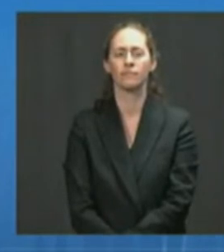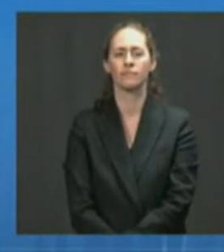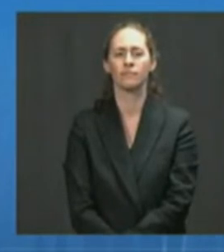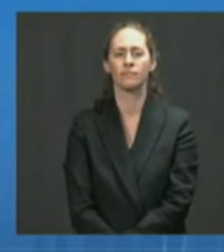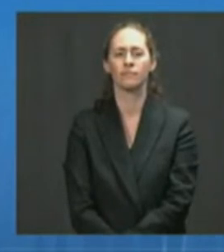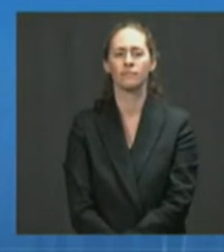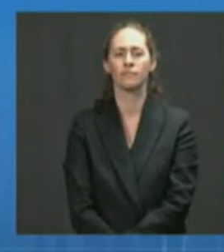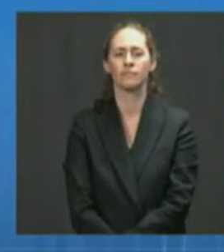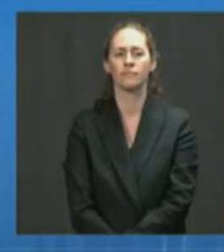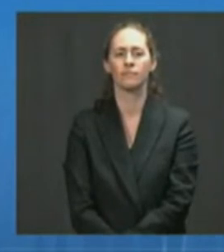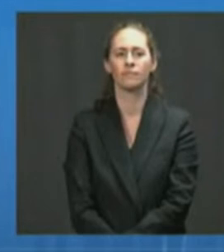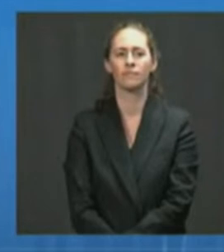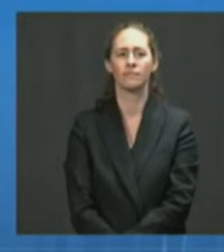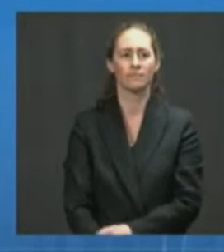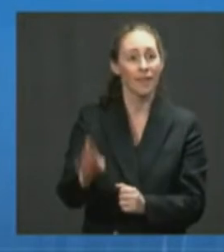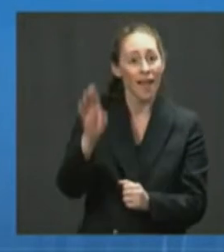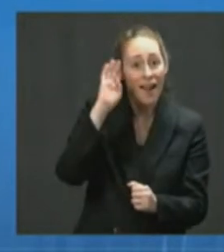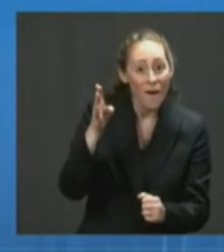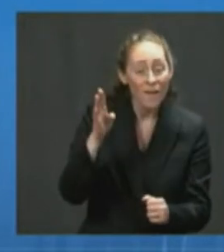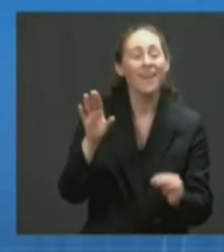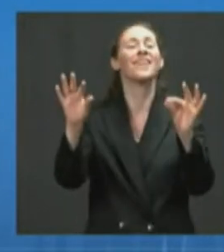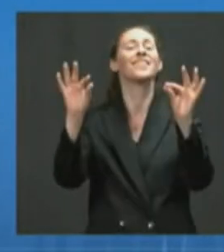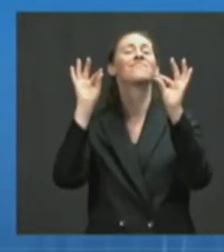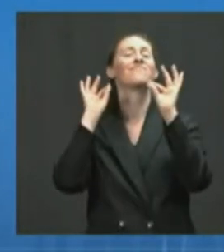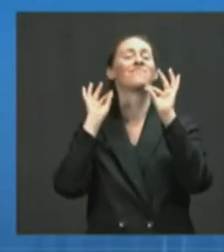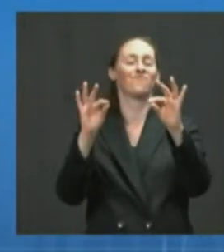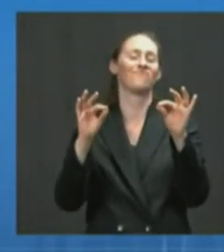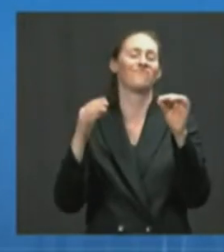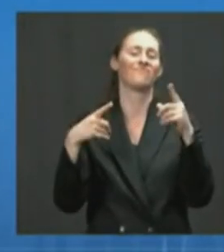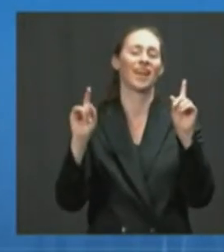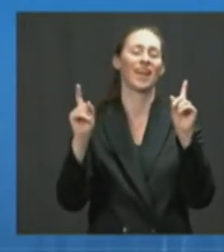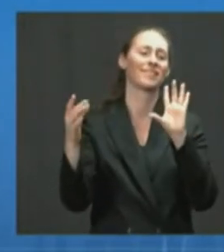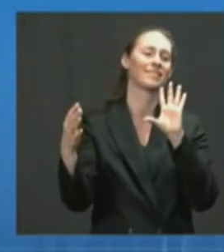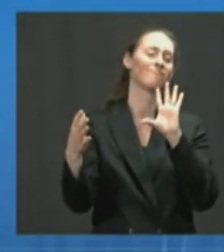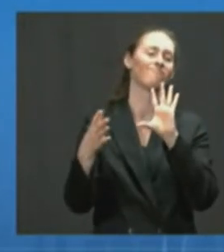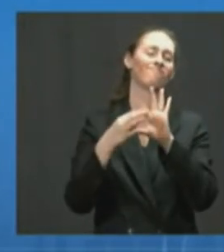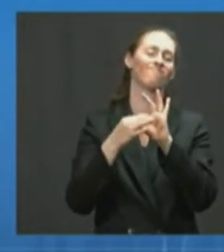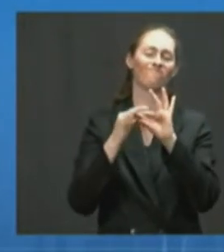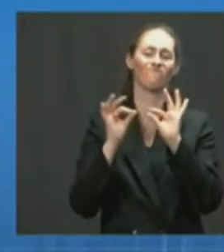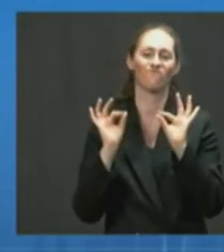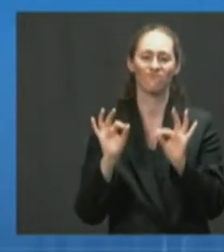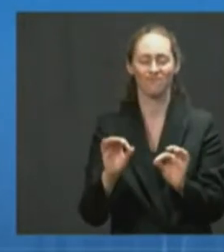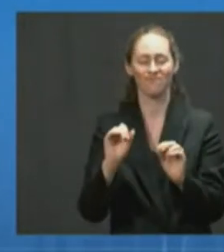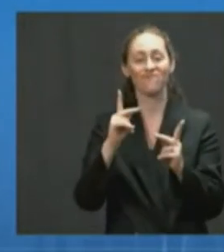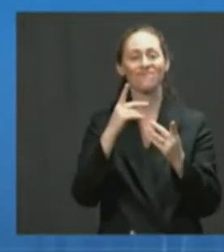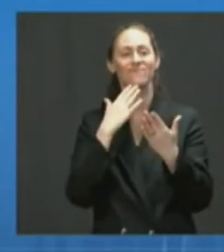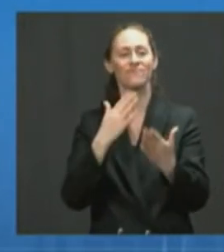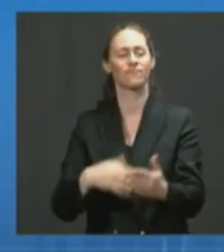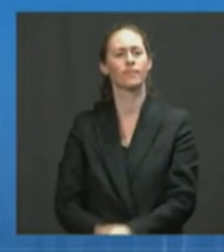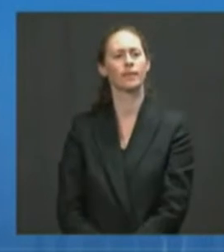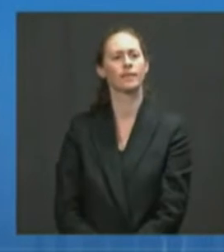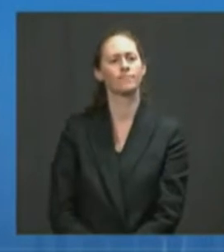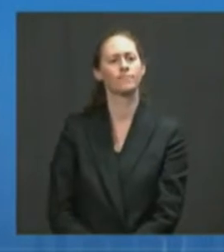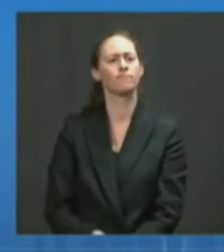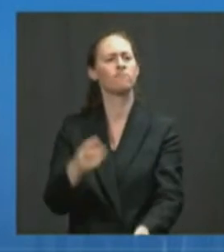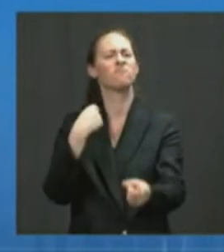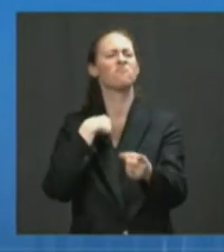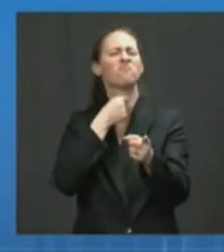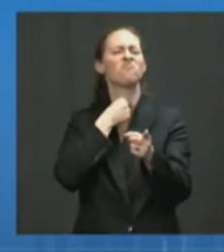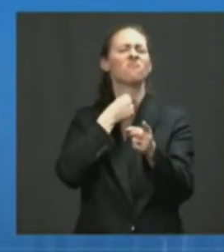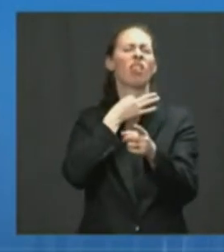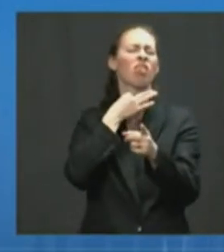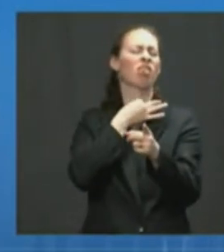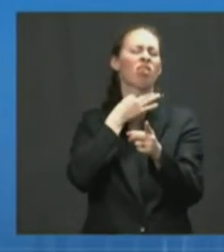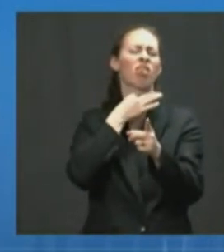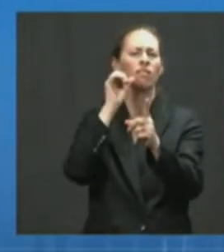Hello? Okay, we can hear him. Okay, great. Thank you. This question is for Dr. Walensky. Last night,